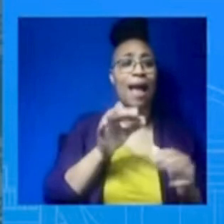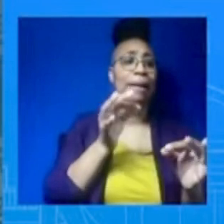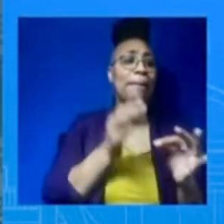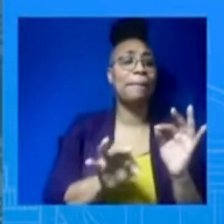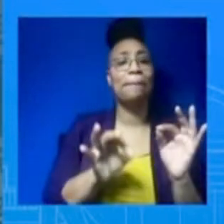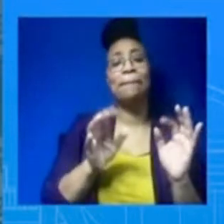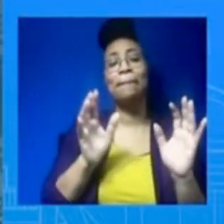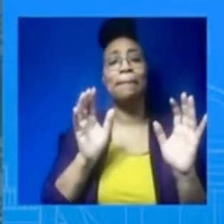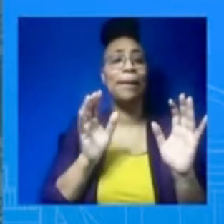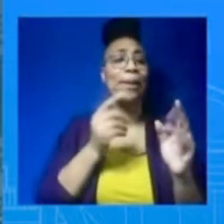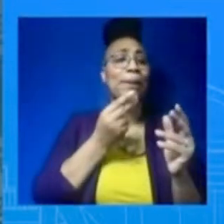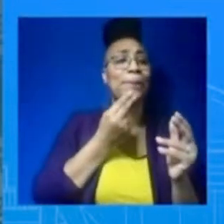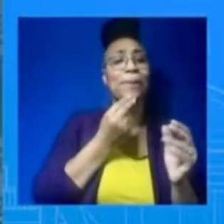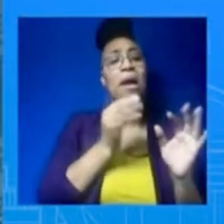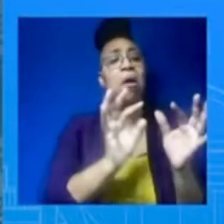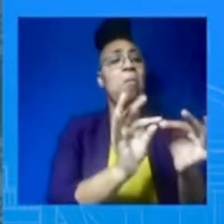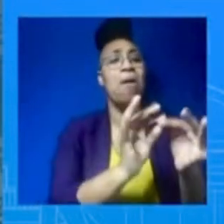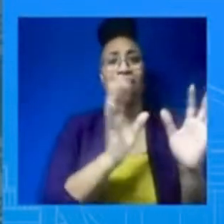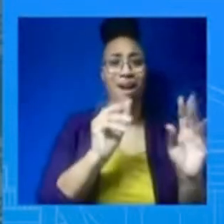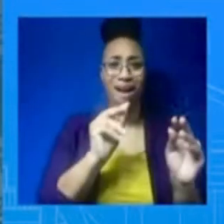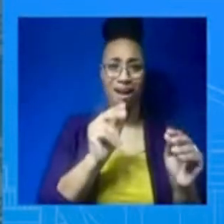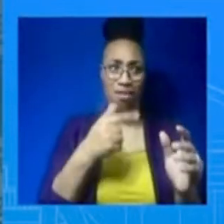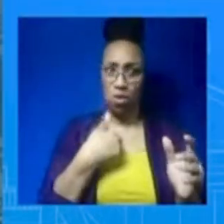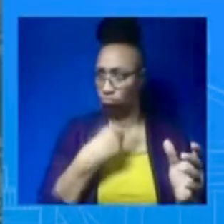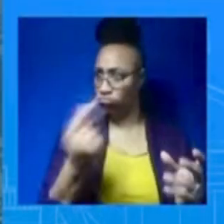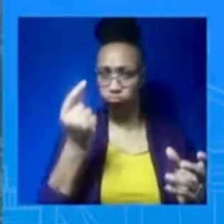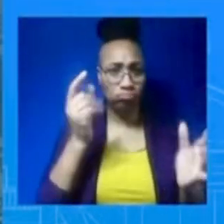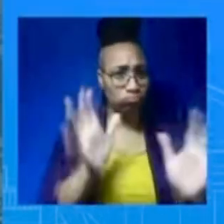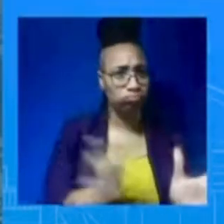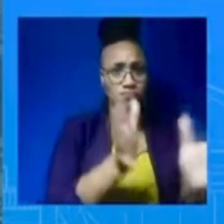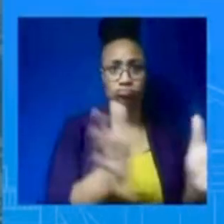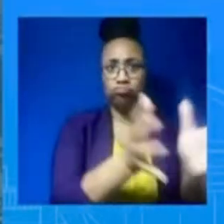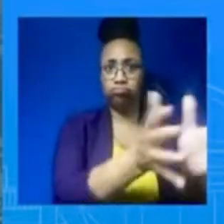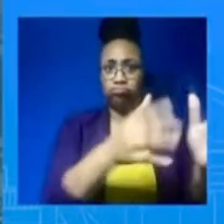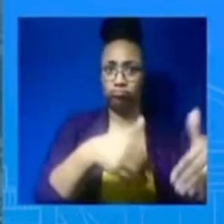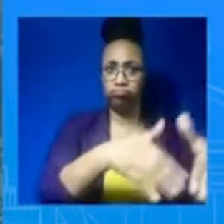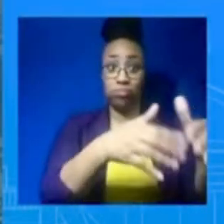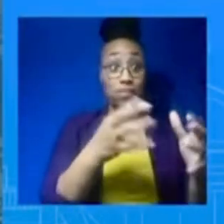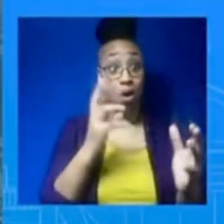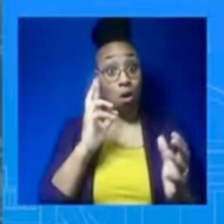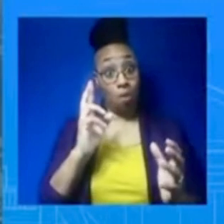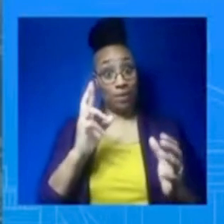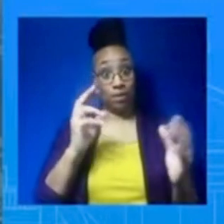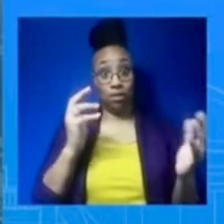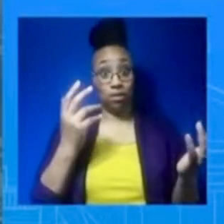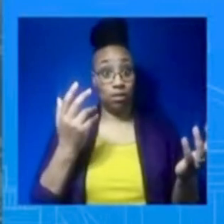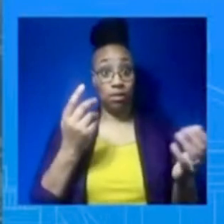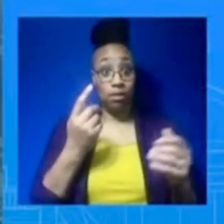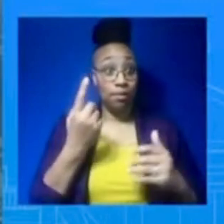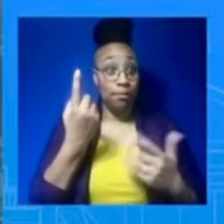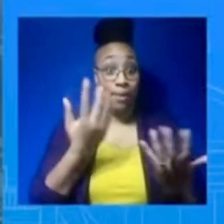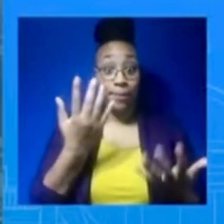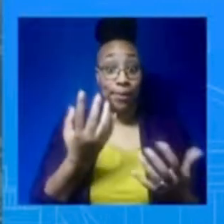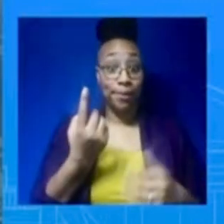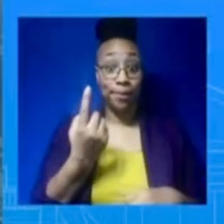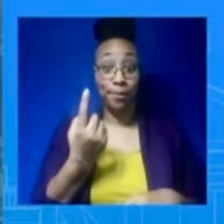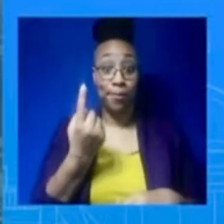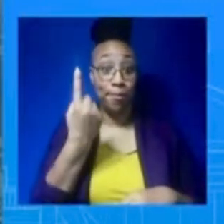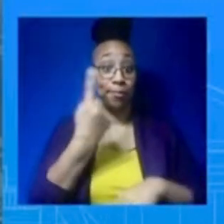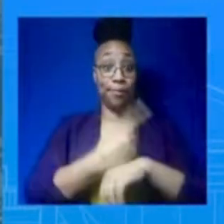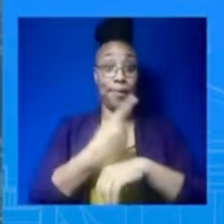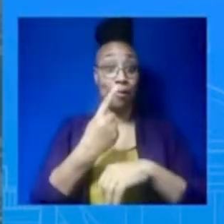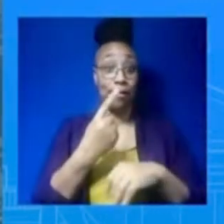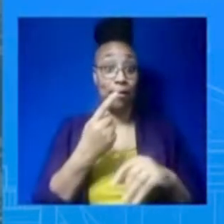as long as it takes. Hopefully, it won't take any longer than another day or so. But I think we all know that's not the case. So when he says it, he means it.